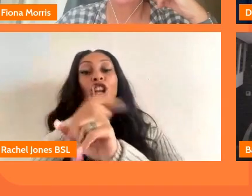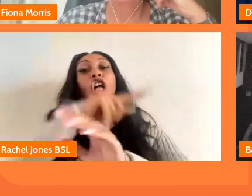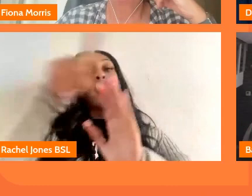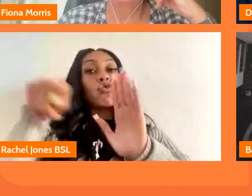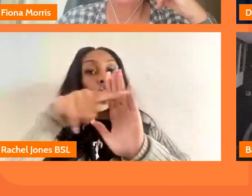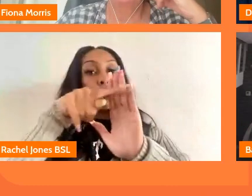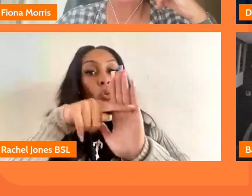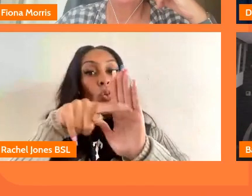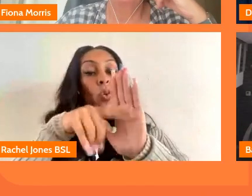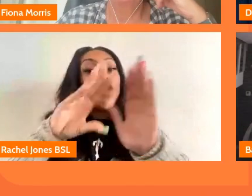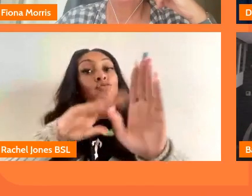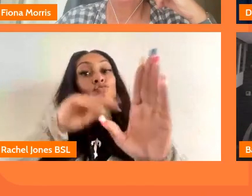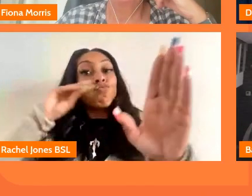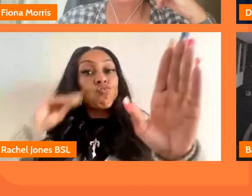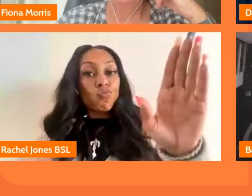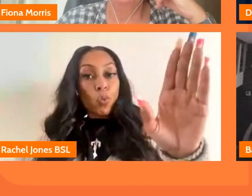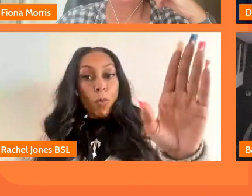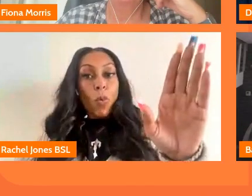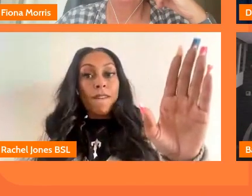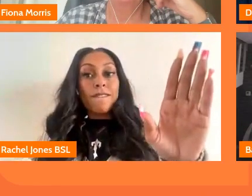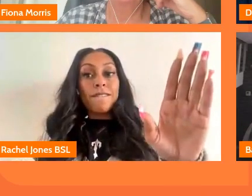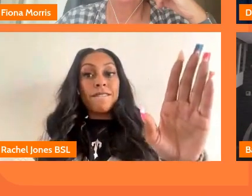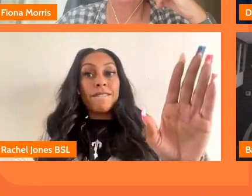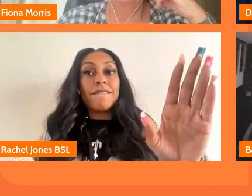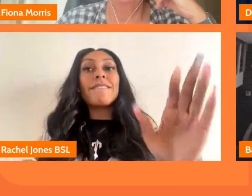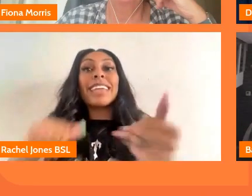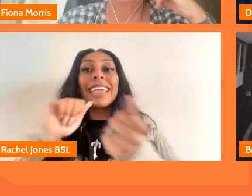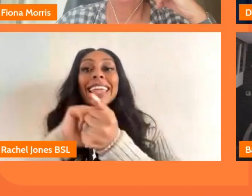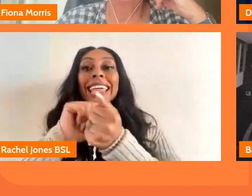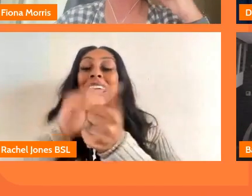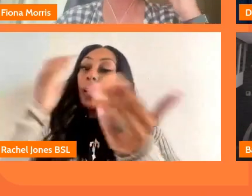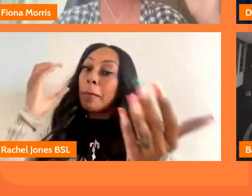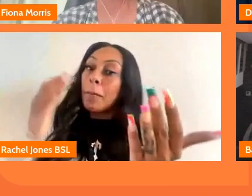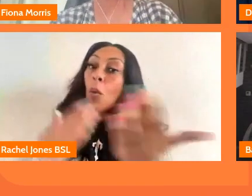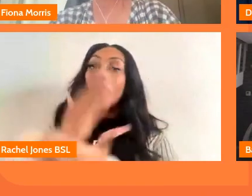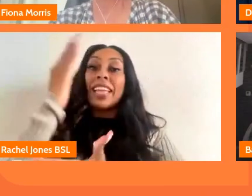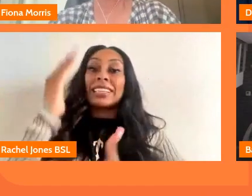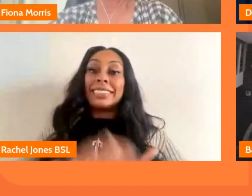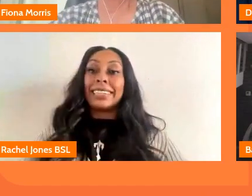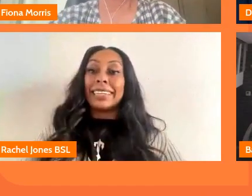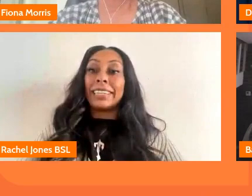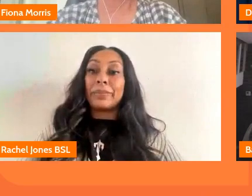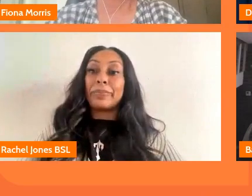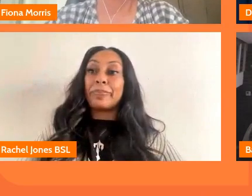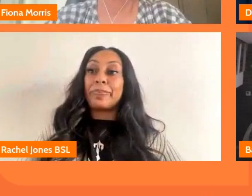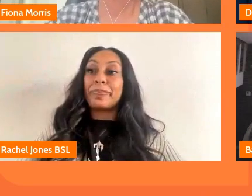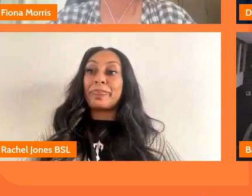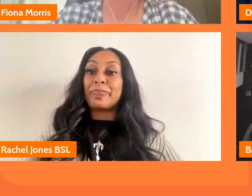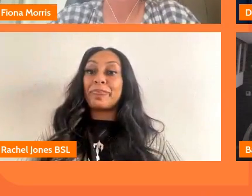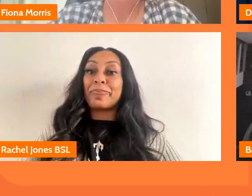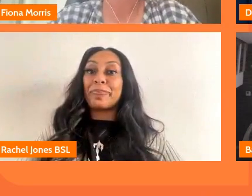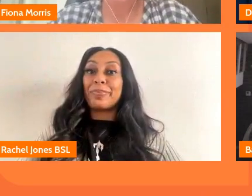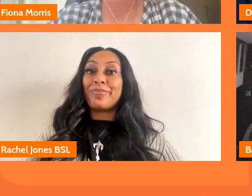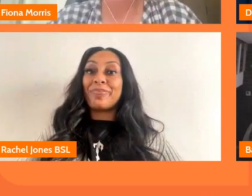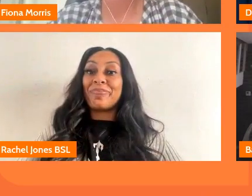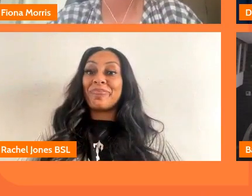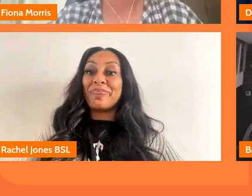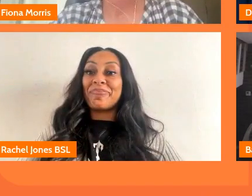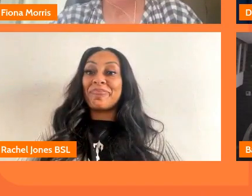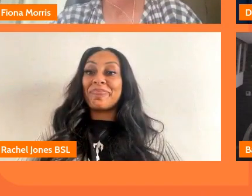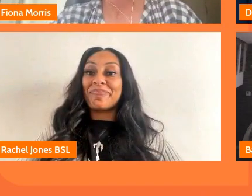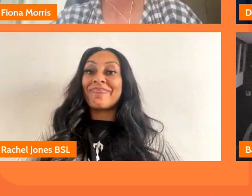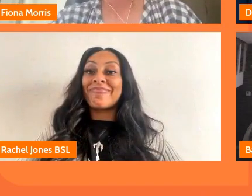let's lose those you know because you've got to yeah you know you want something that's really special and definitely